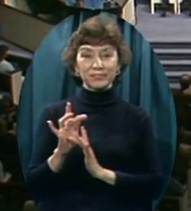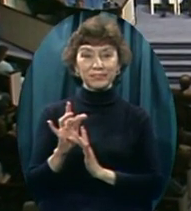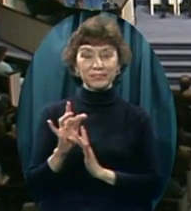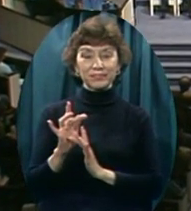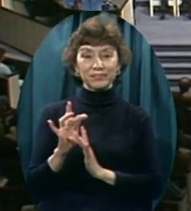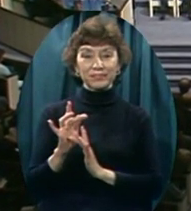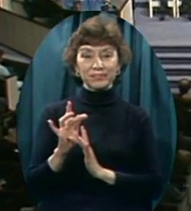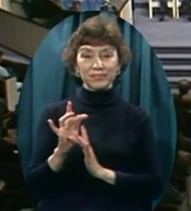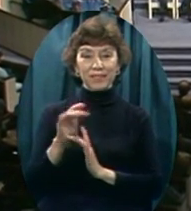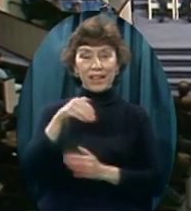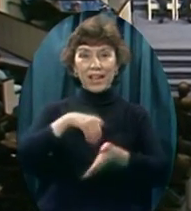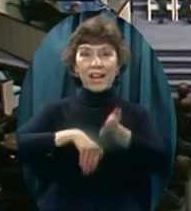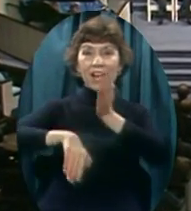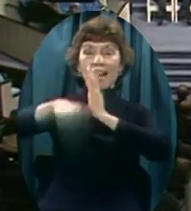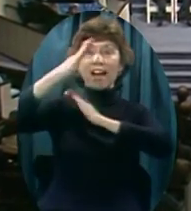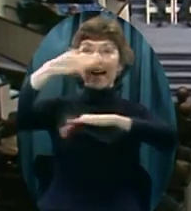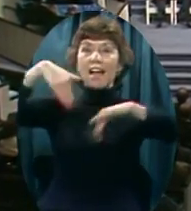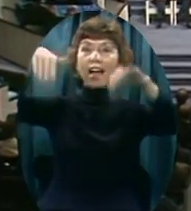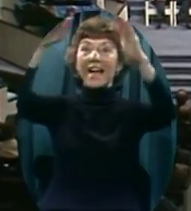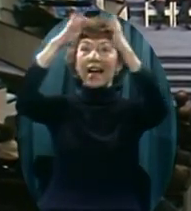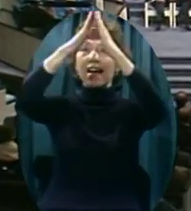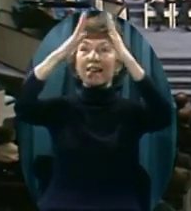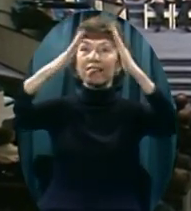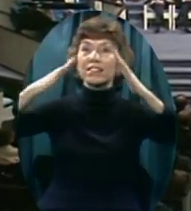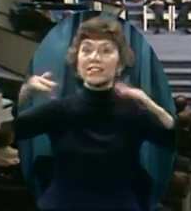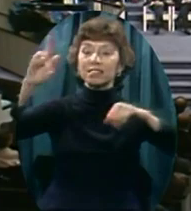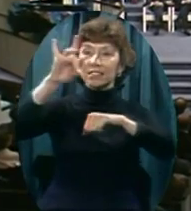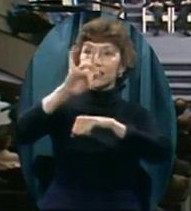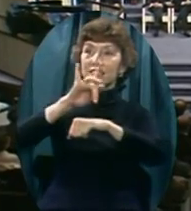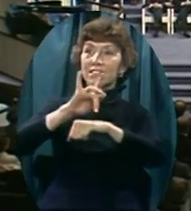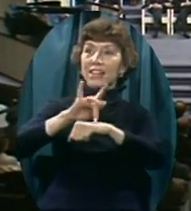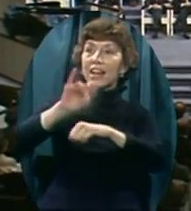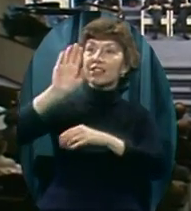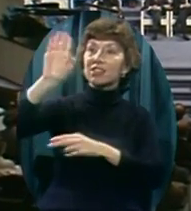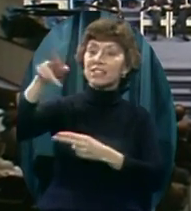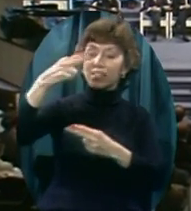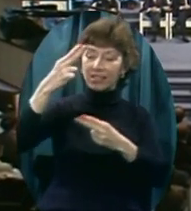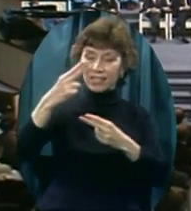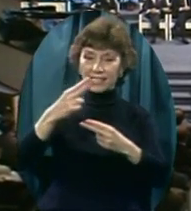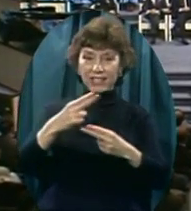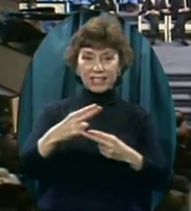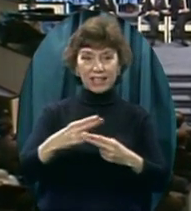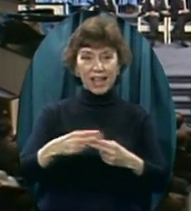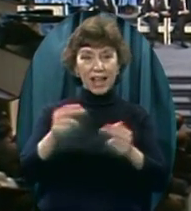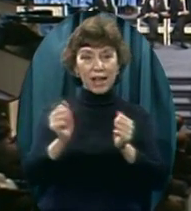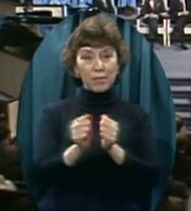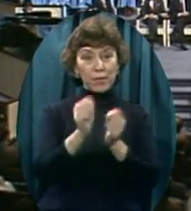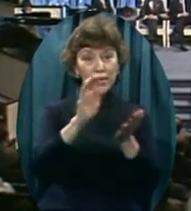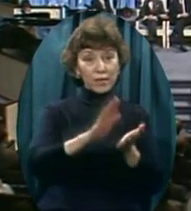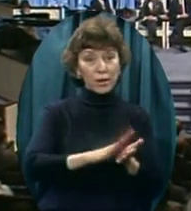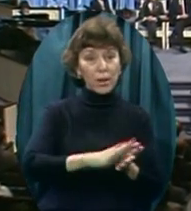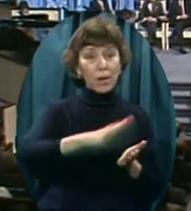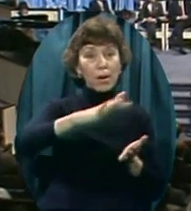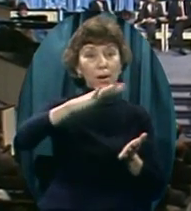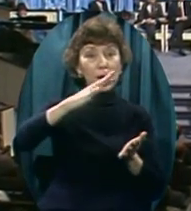heaven touched his name with glory,